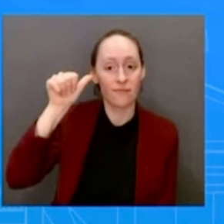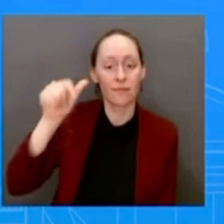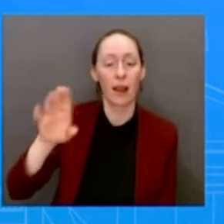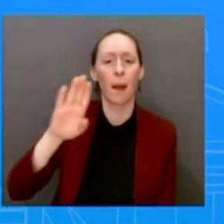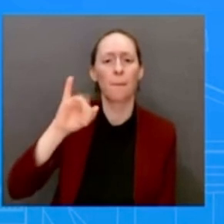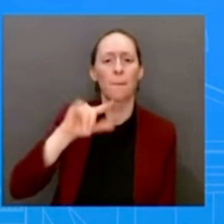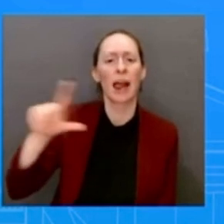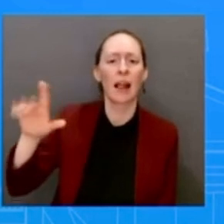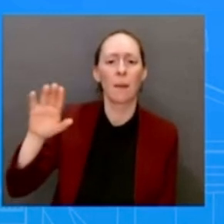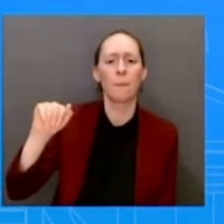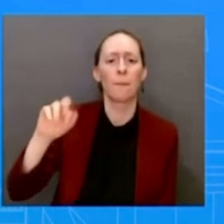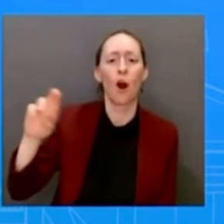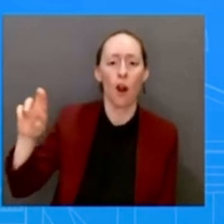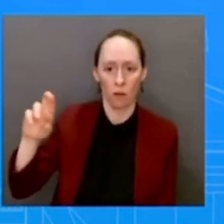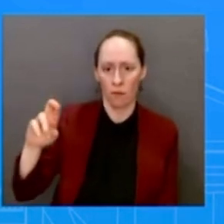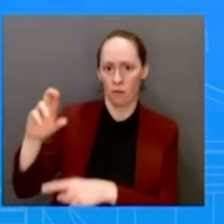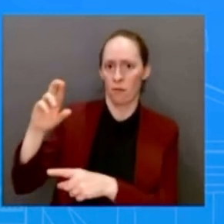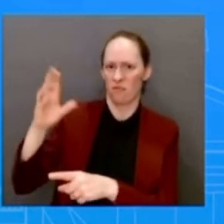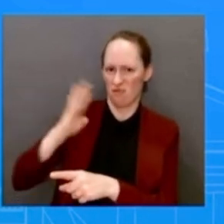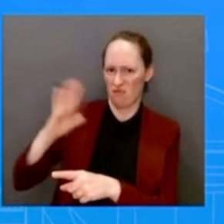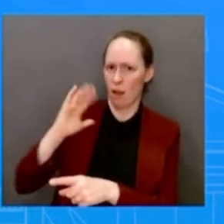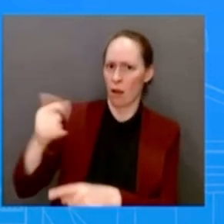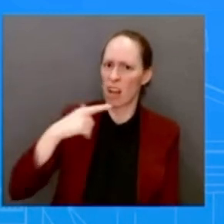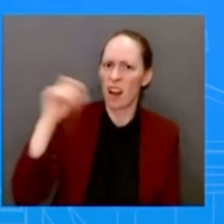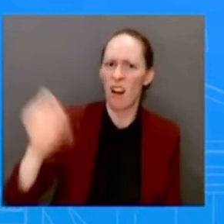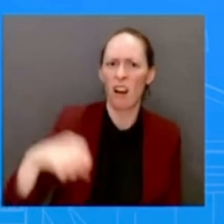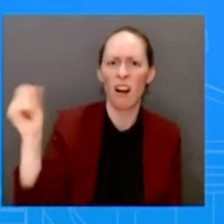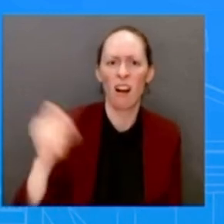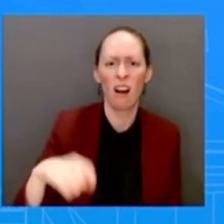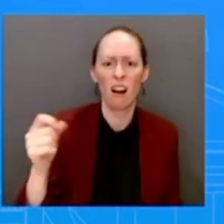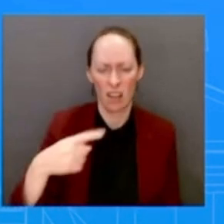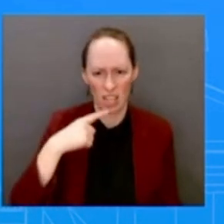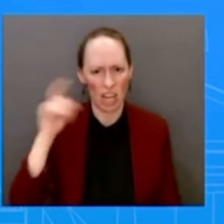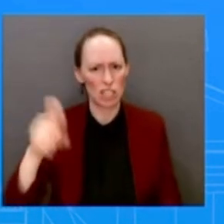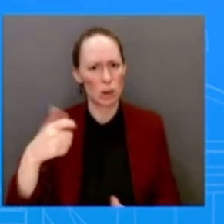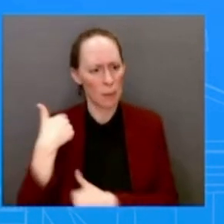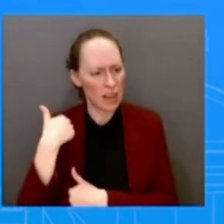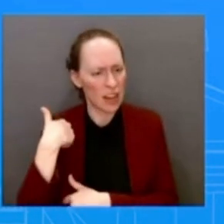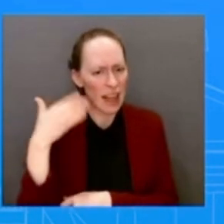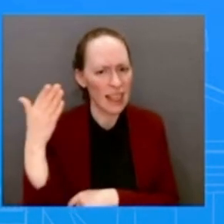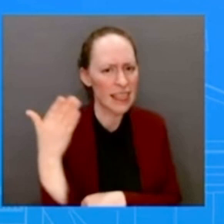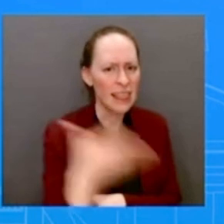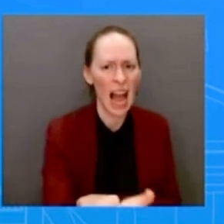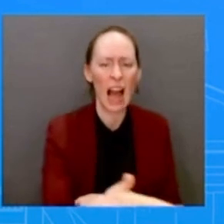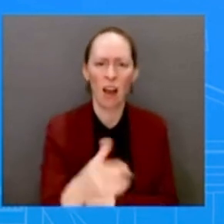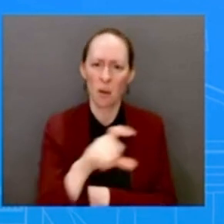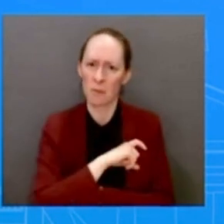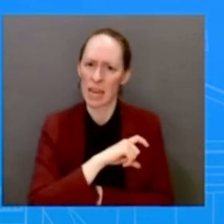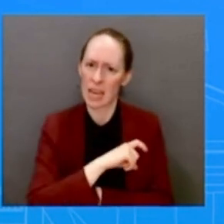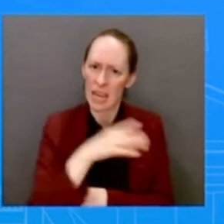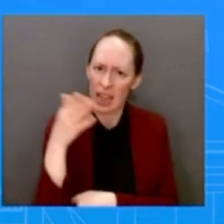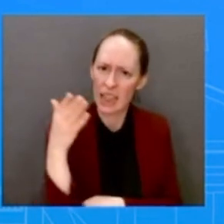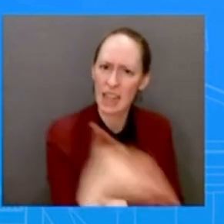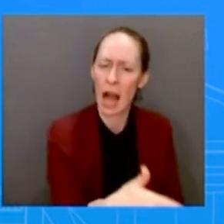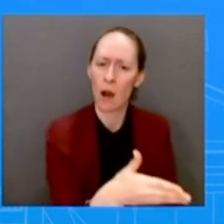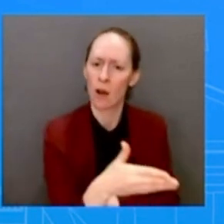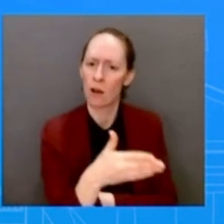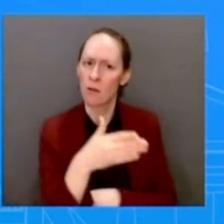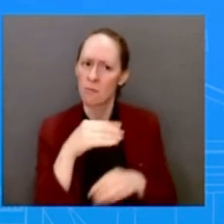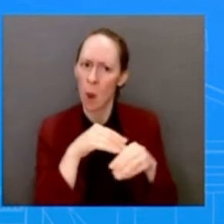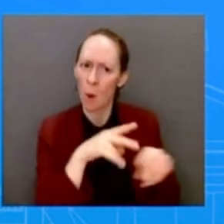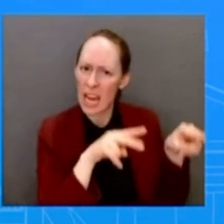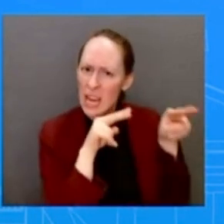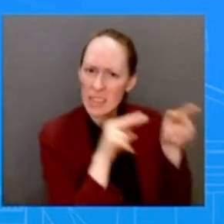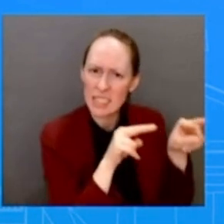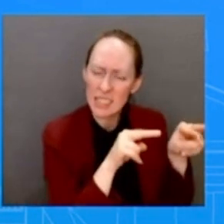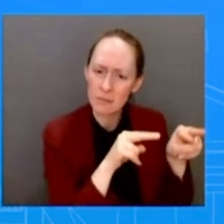generals, one in a Democratic administration, one in a Republican administration, basically saying we can do more about this issue going forward. So